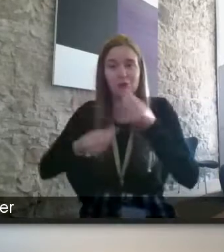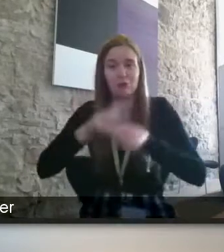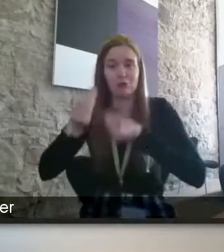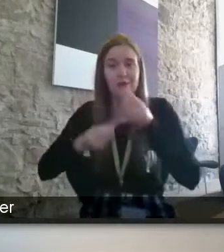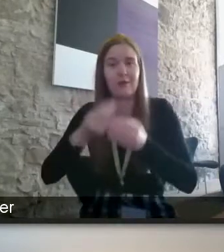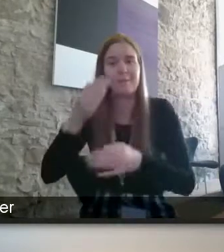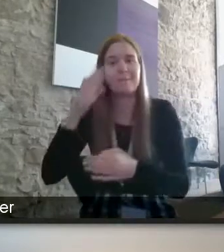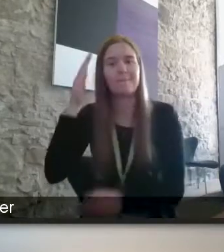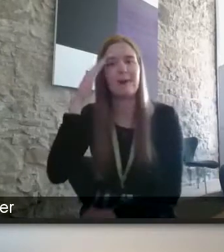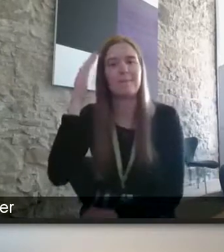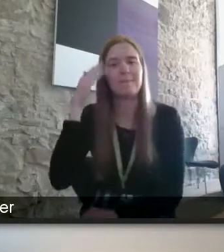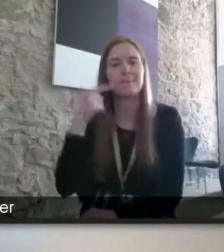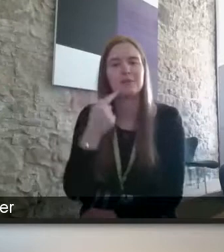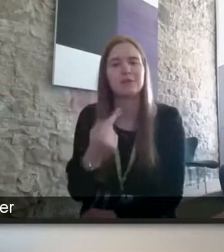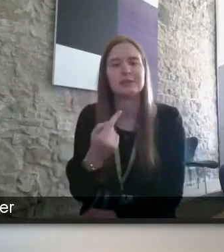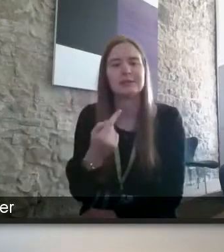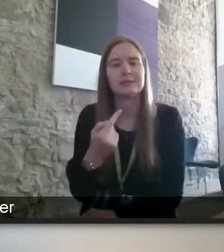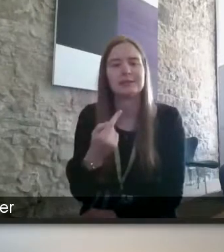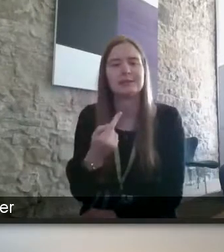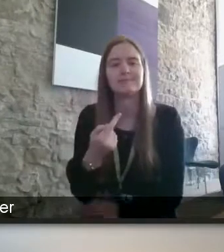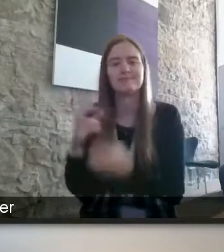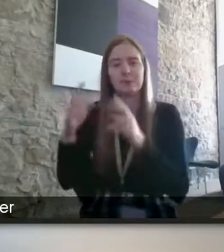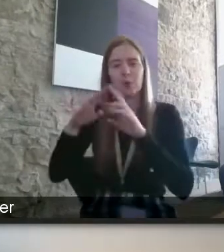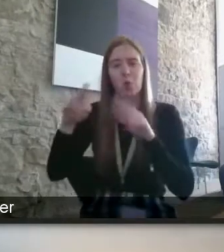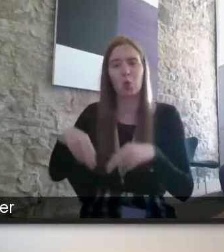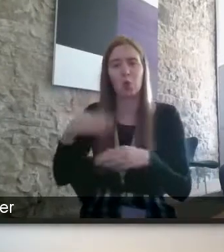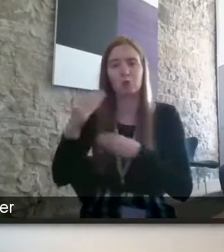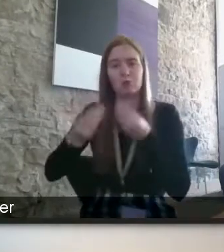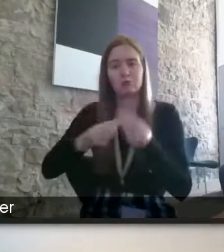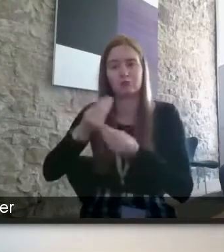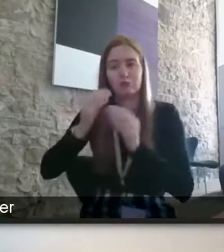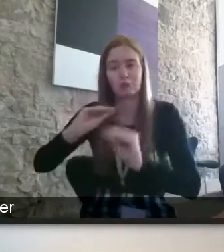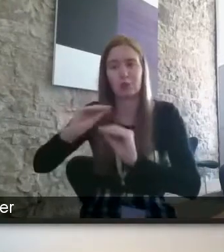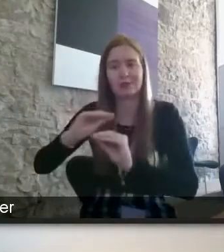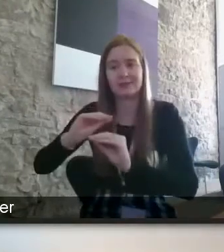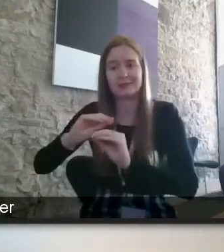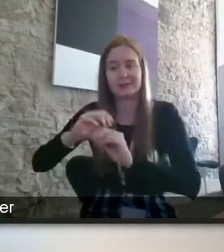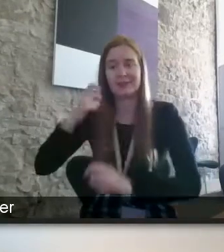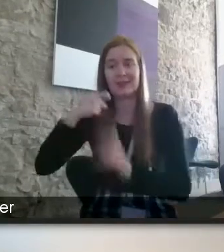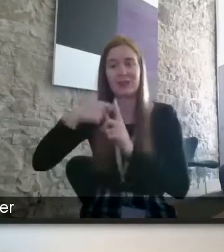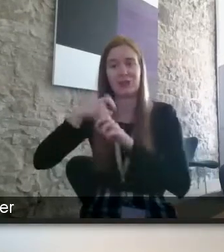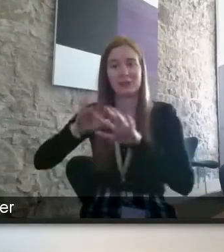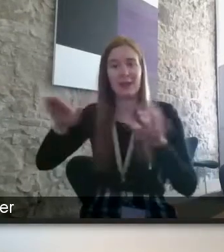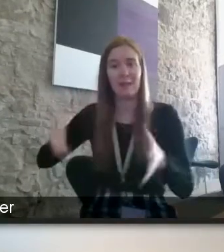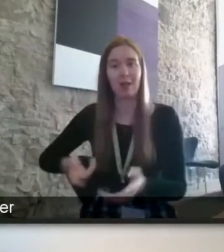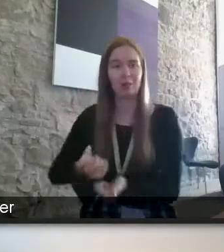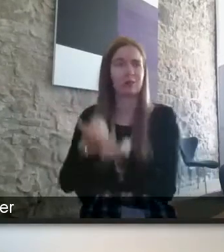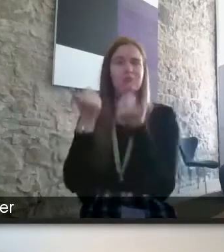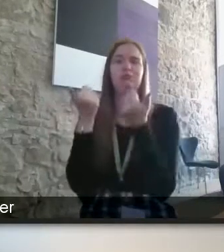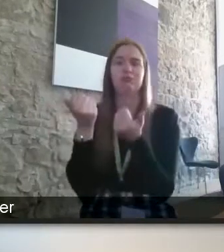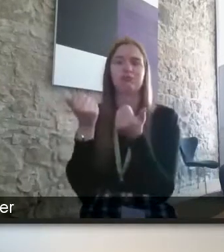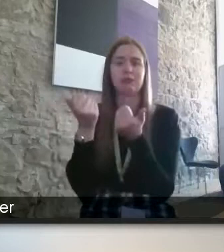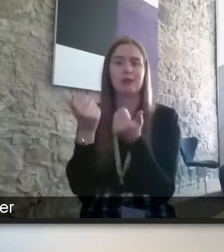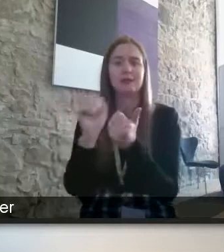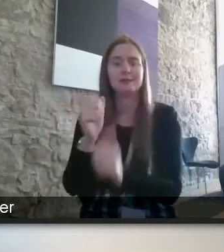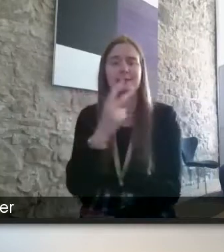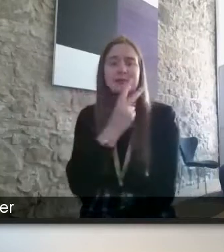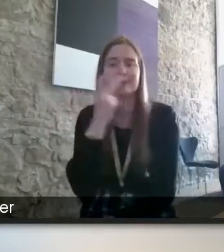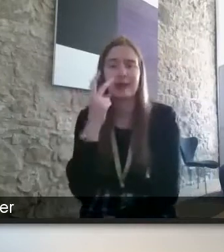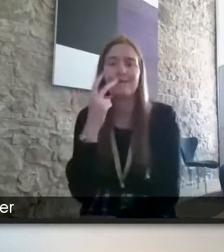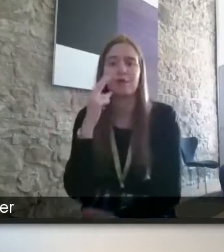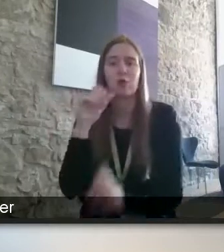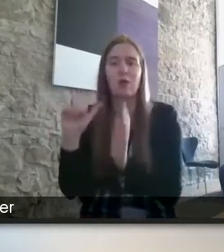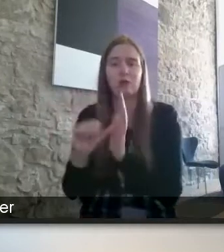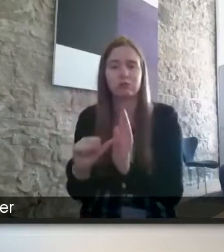saying that actually home schooling at the kitchen table was a godsend because her child had a sight loss had a visual impairment